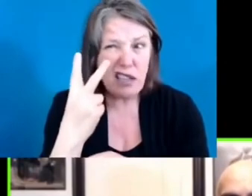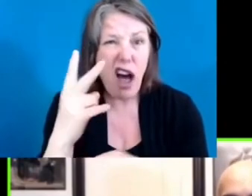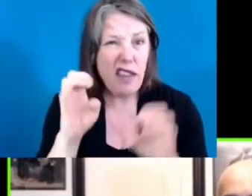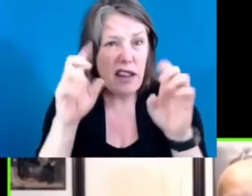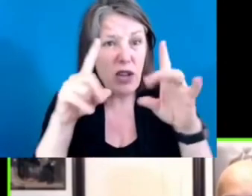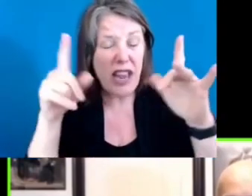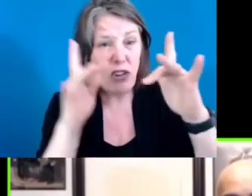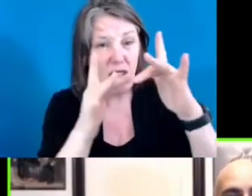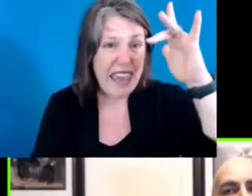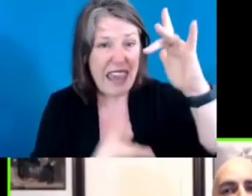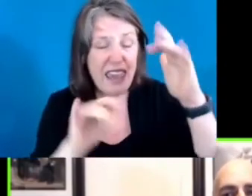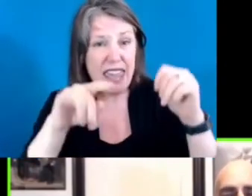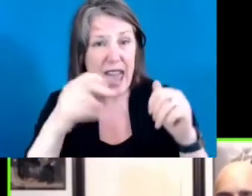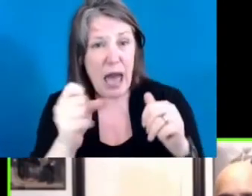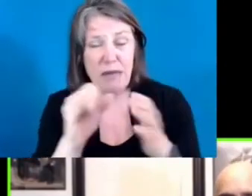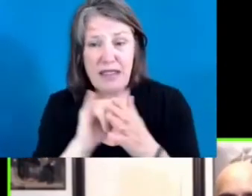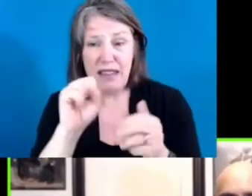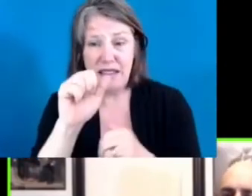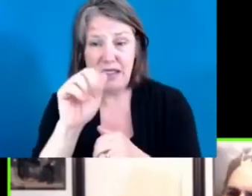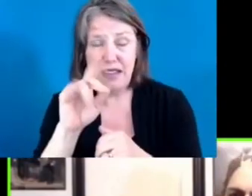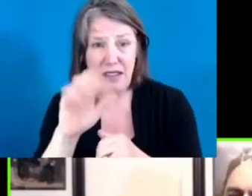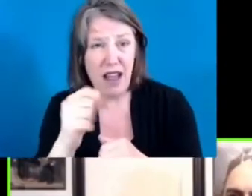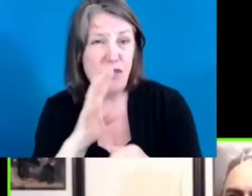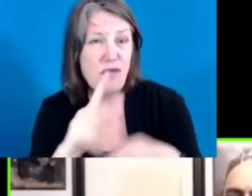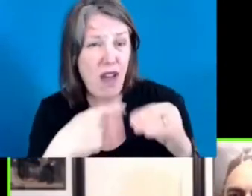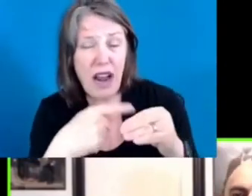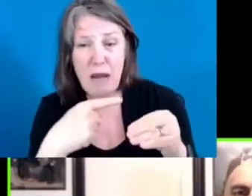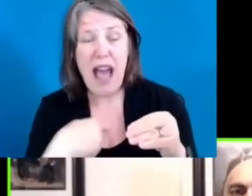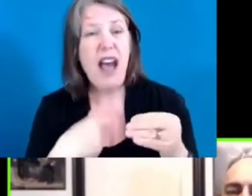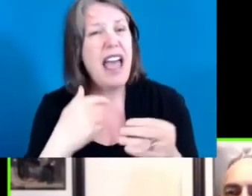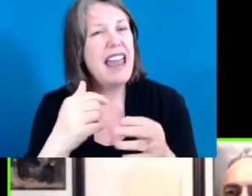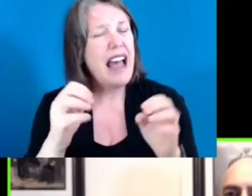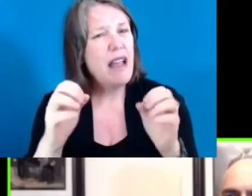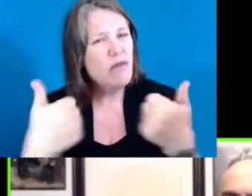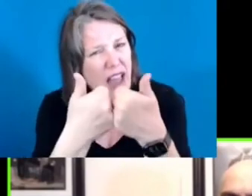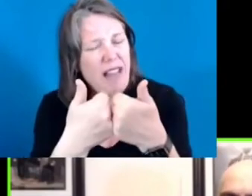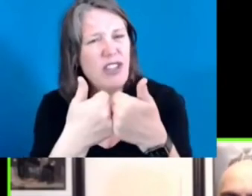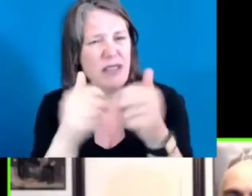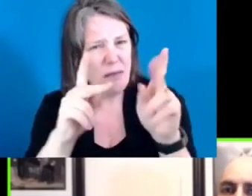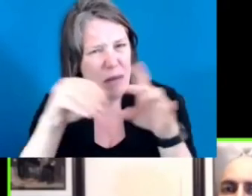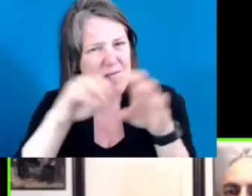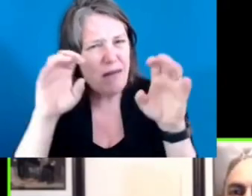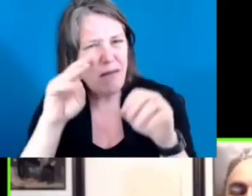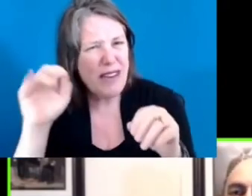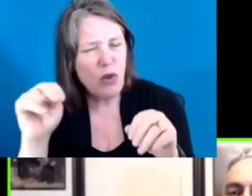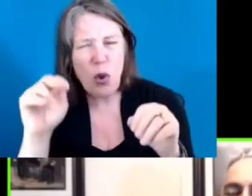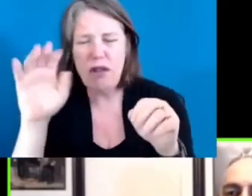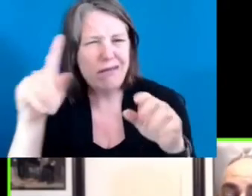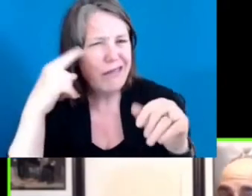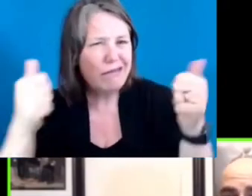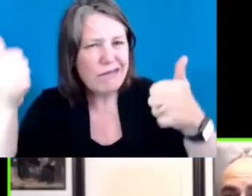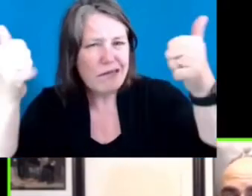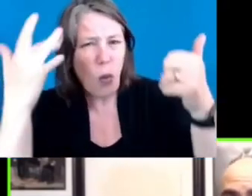Minneapolis Fed to help me understand why they exist. Why are they there? What has been done to try to close them? And what can we learn from